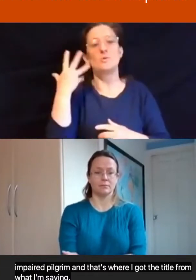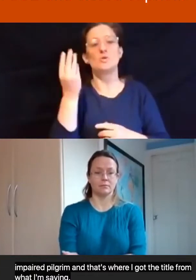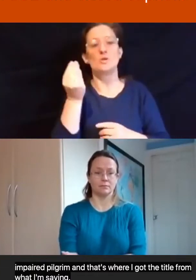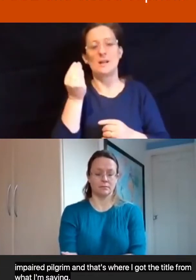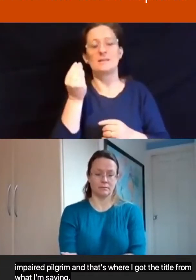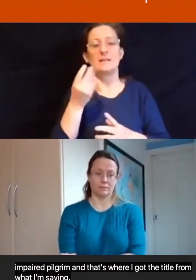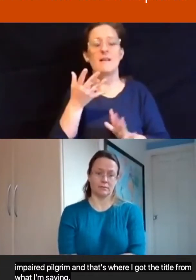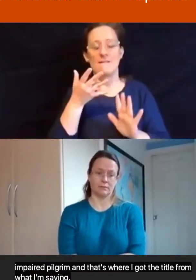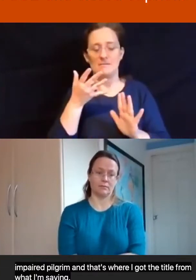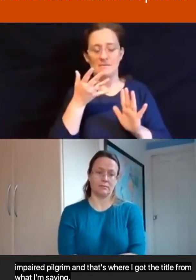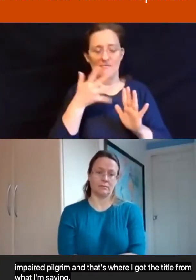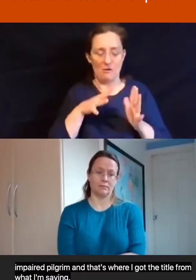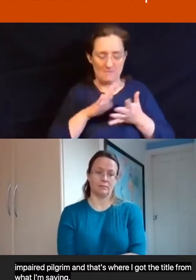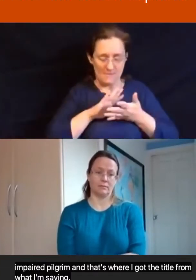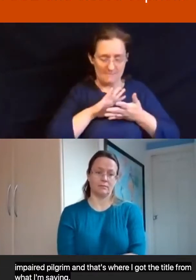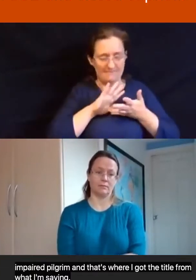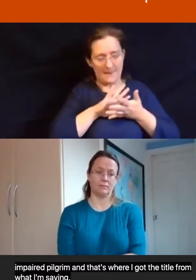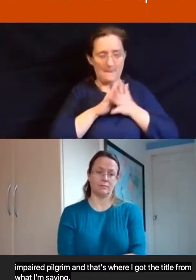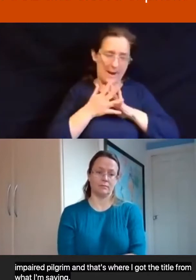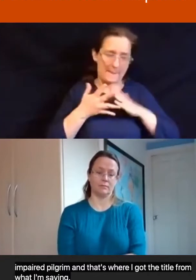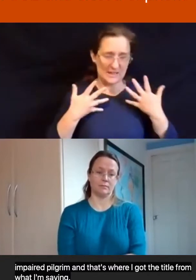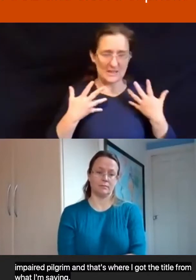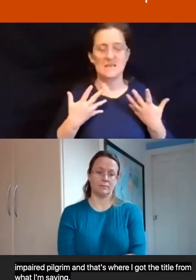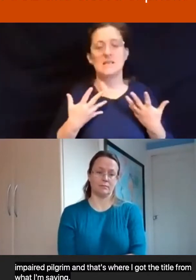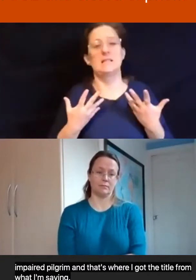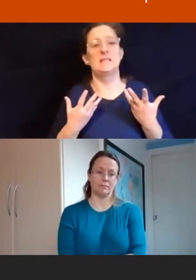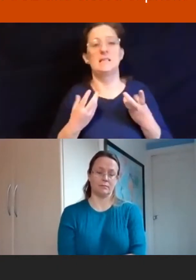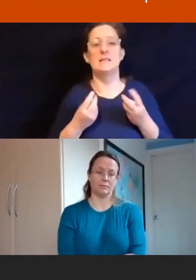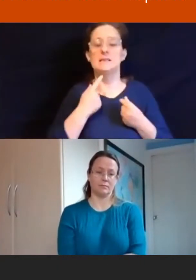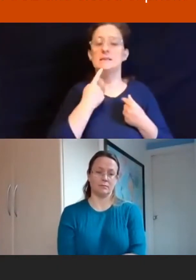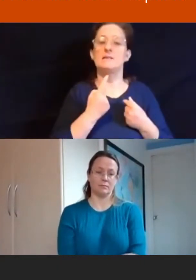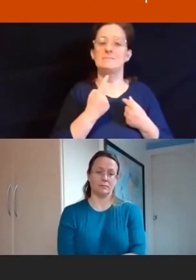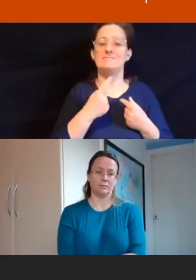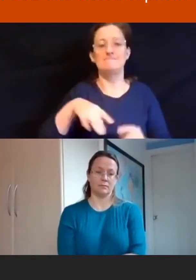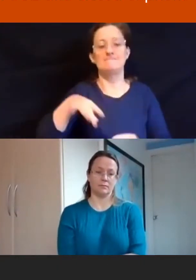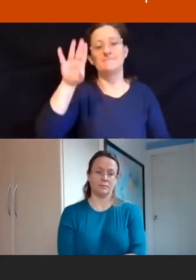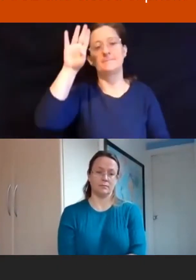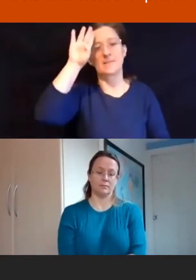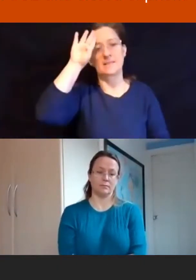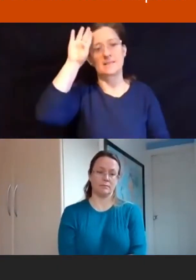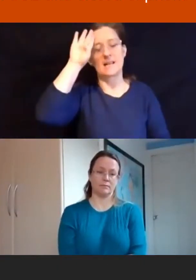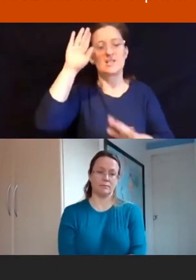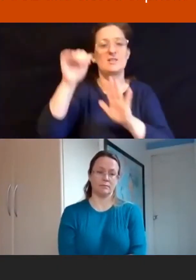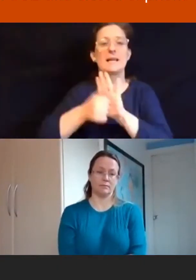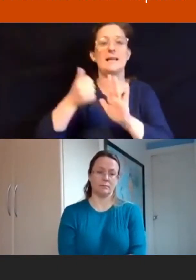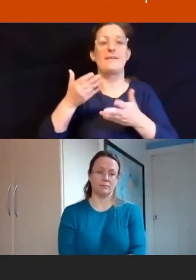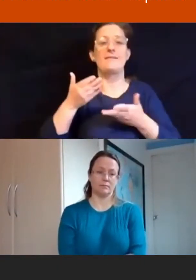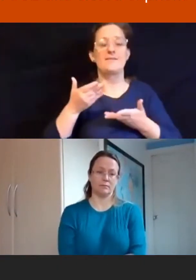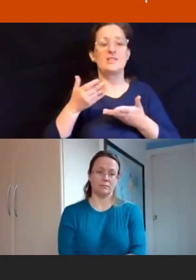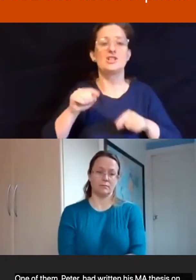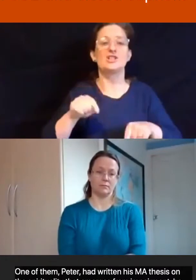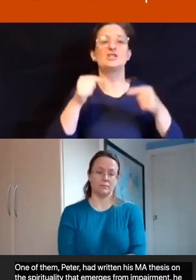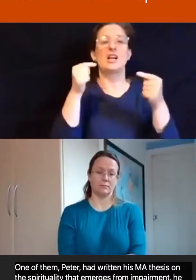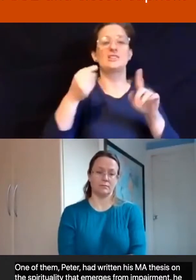impairment. He wrote of dangerous gifts challenging the traditional view